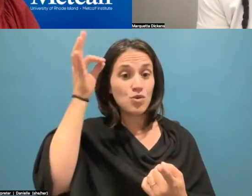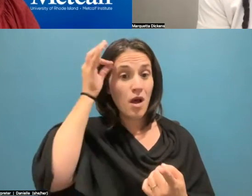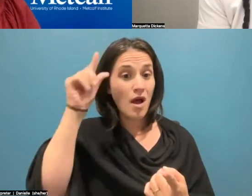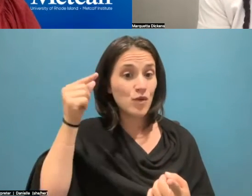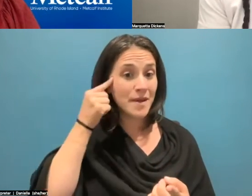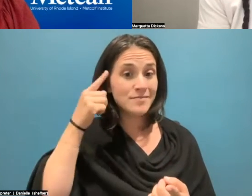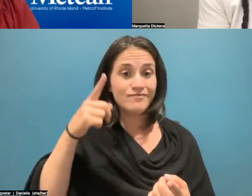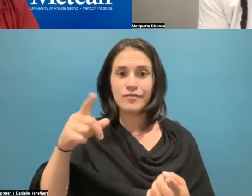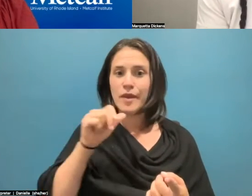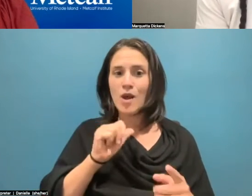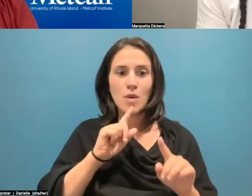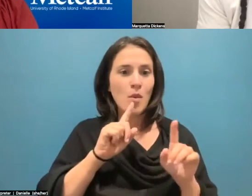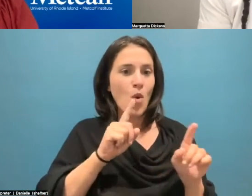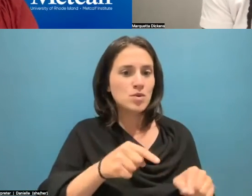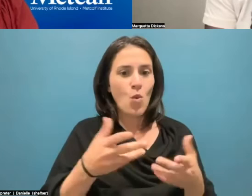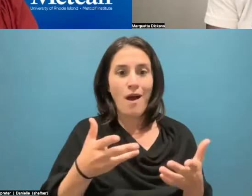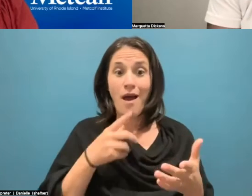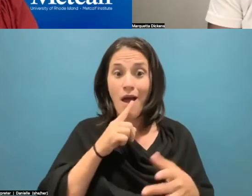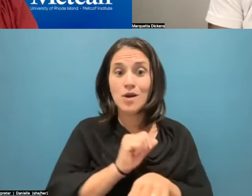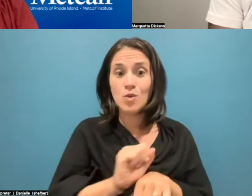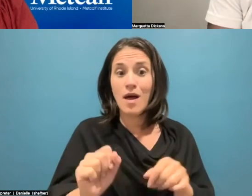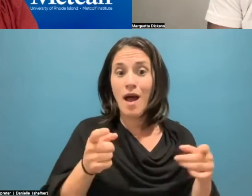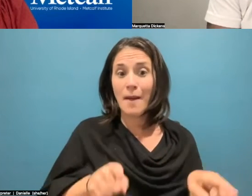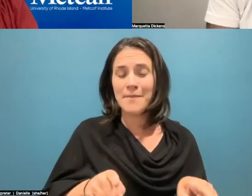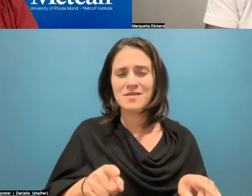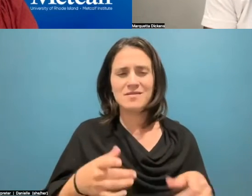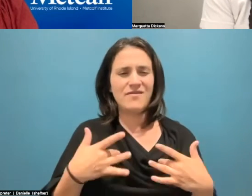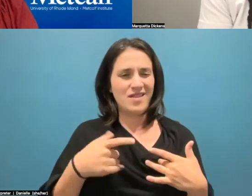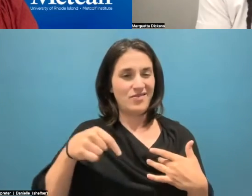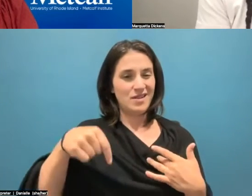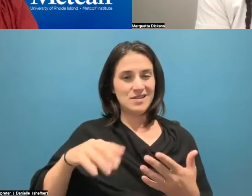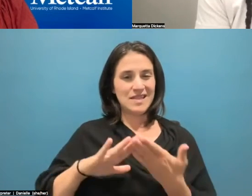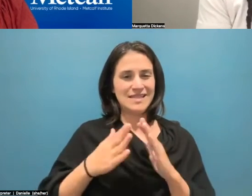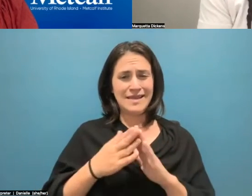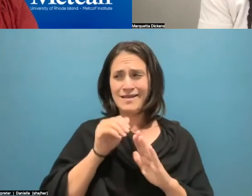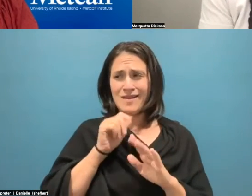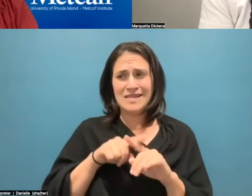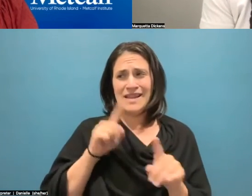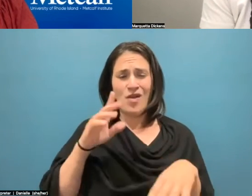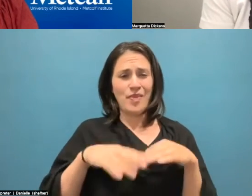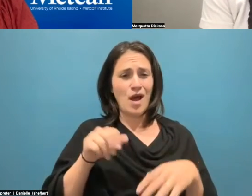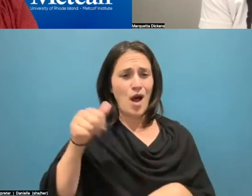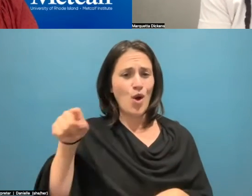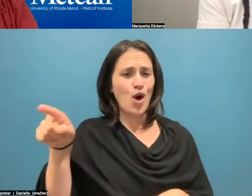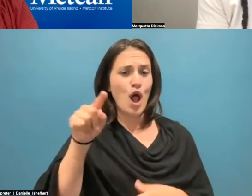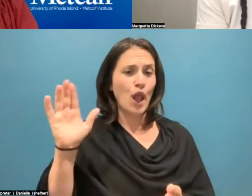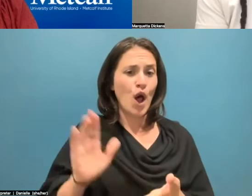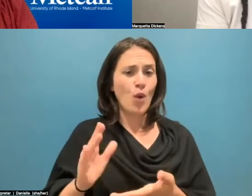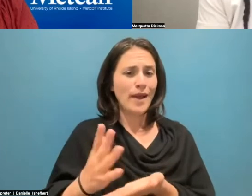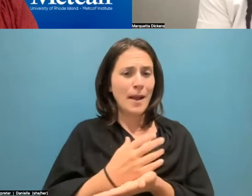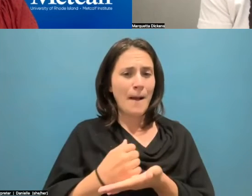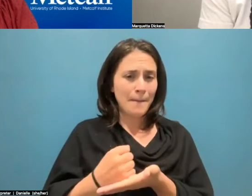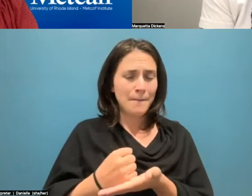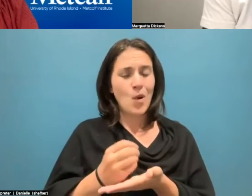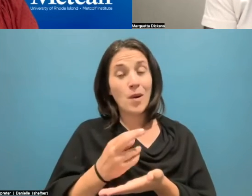or how things actually work, I don't think we're any different from any other poor communities or low-income communities or Black and brown communities